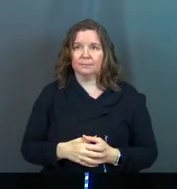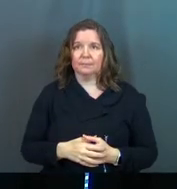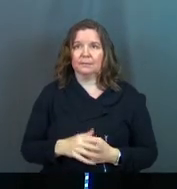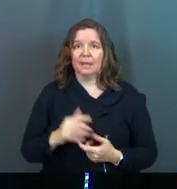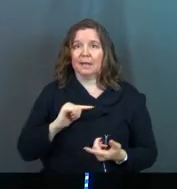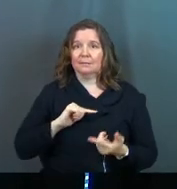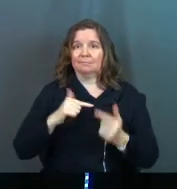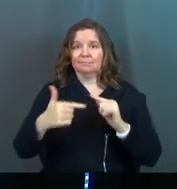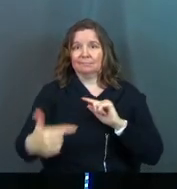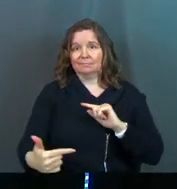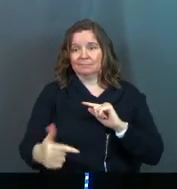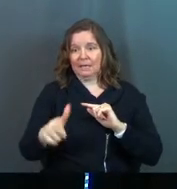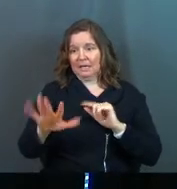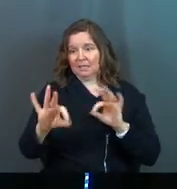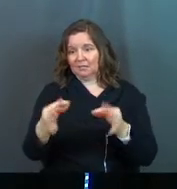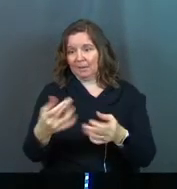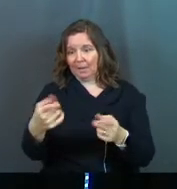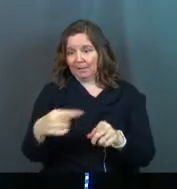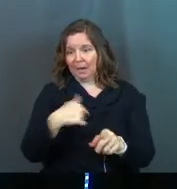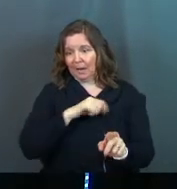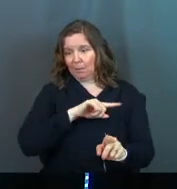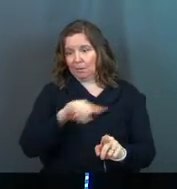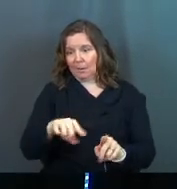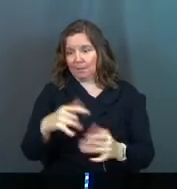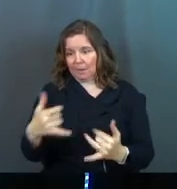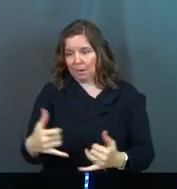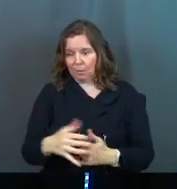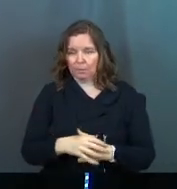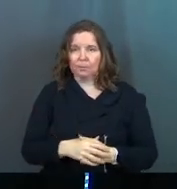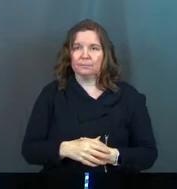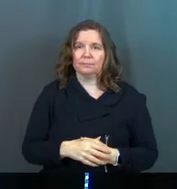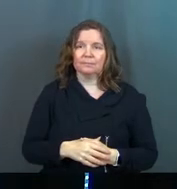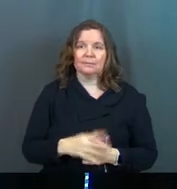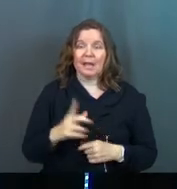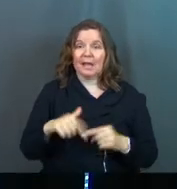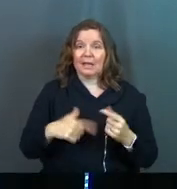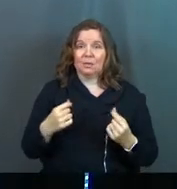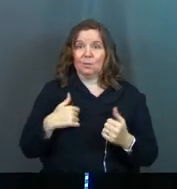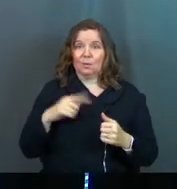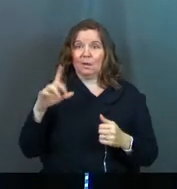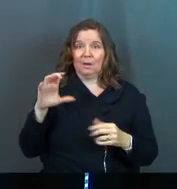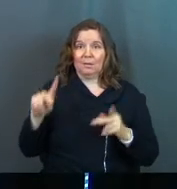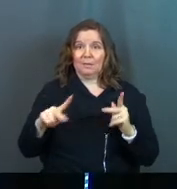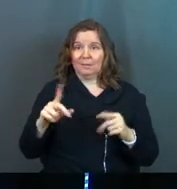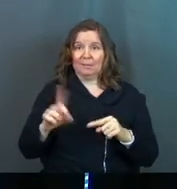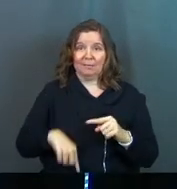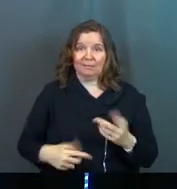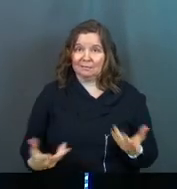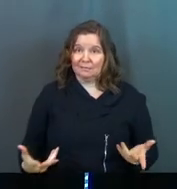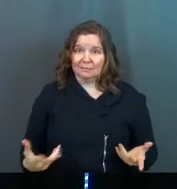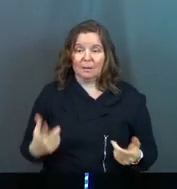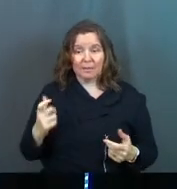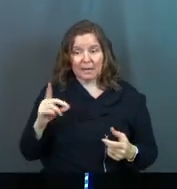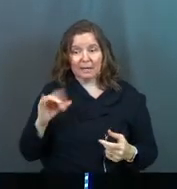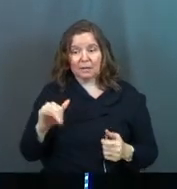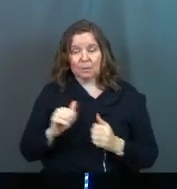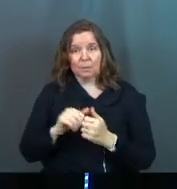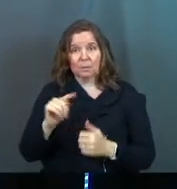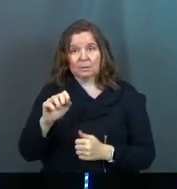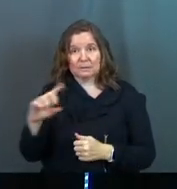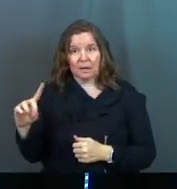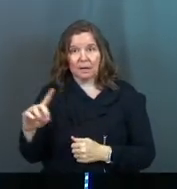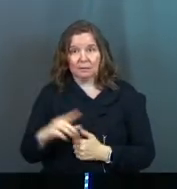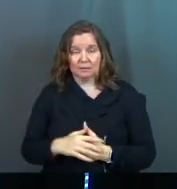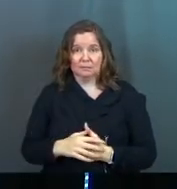And anything ever happens with your family, you can call me and I'm going to come now. I can't do that with a hundred people. But I did it with Todd.